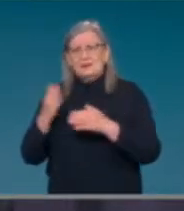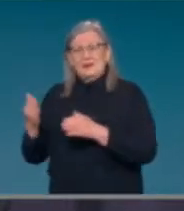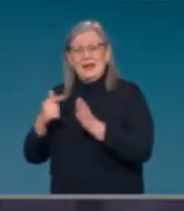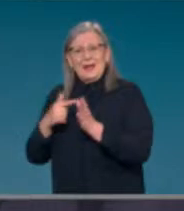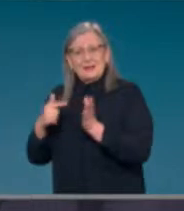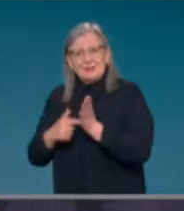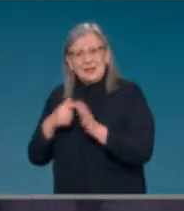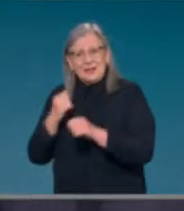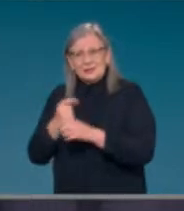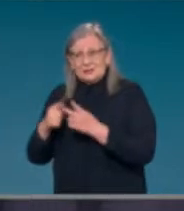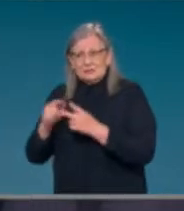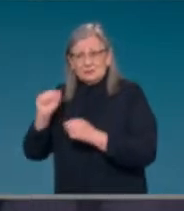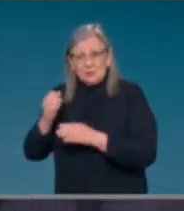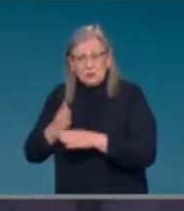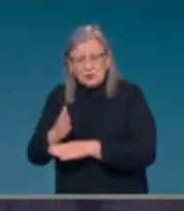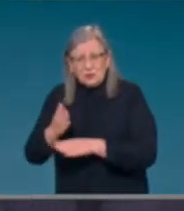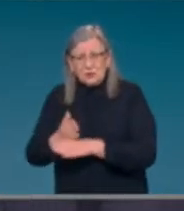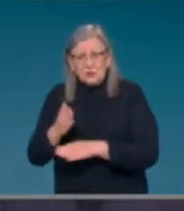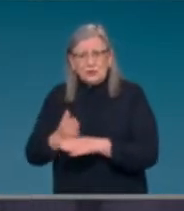a marathon, not a sprint.